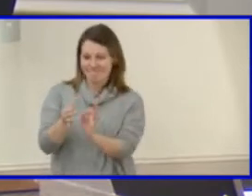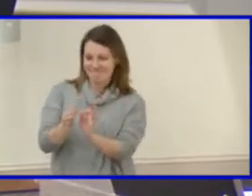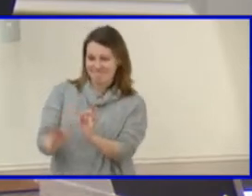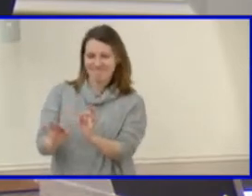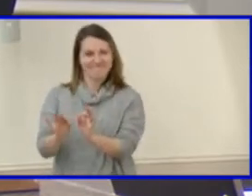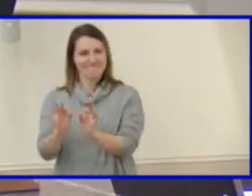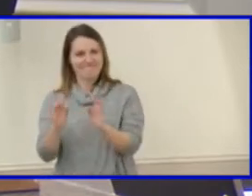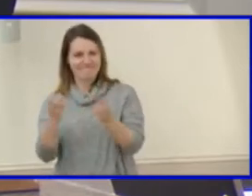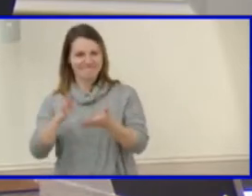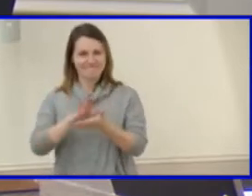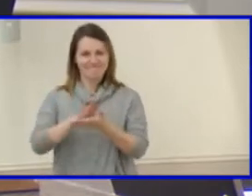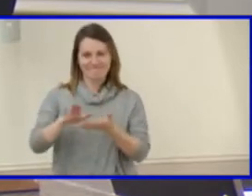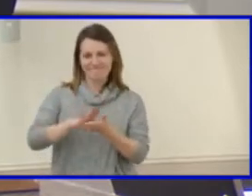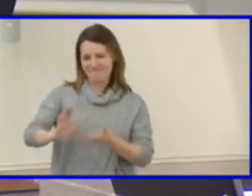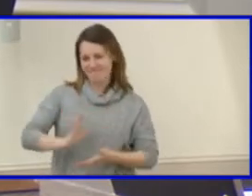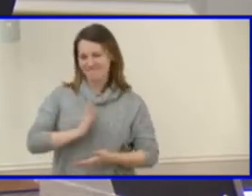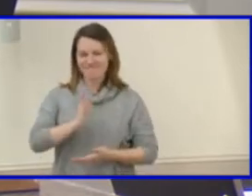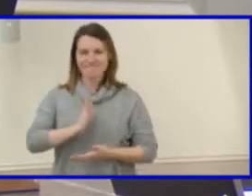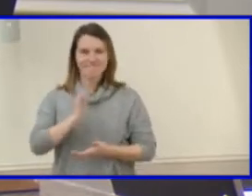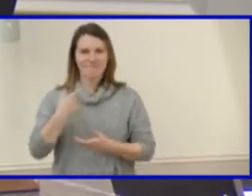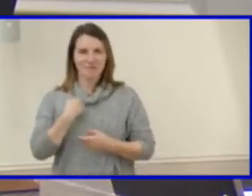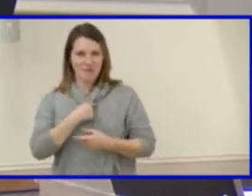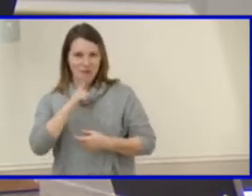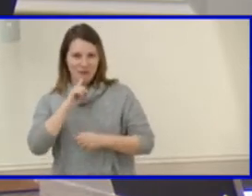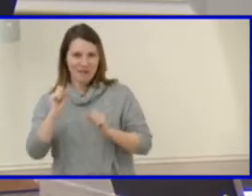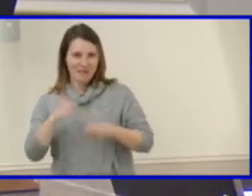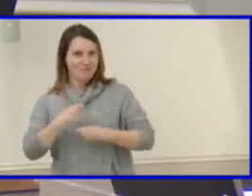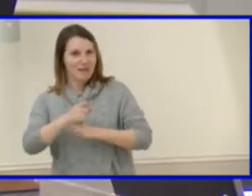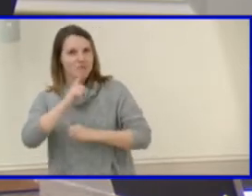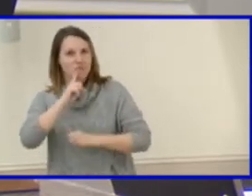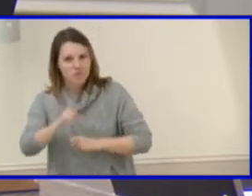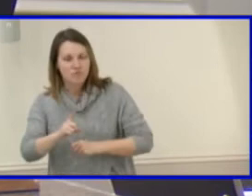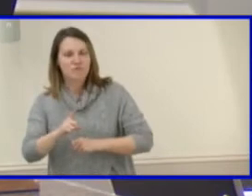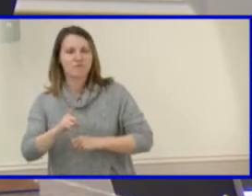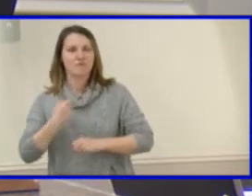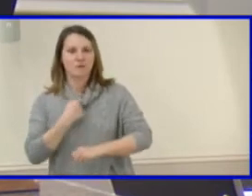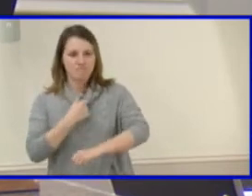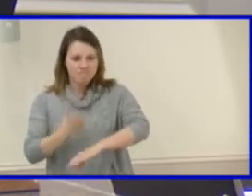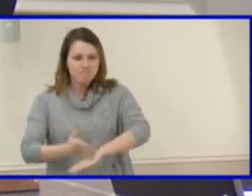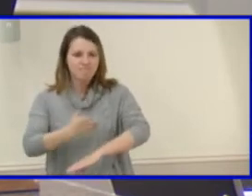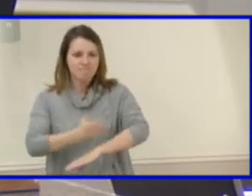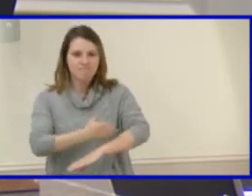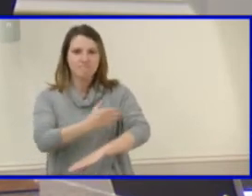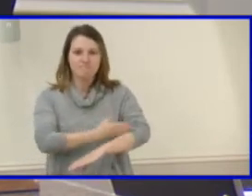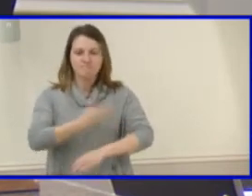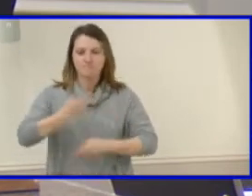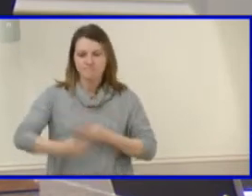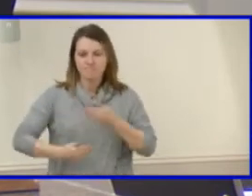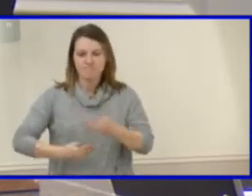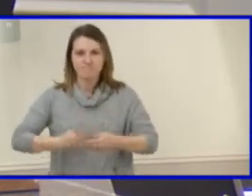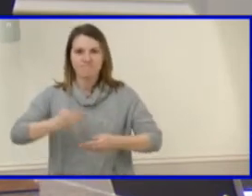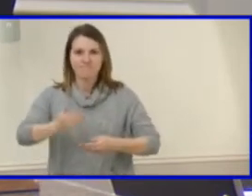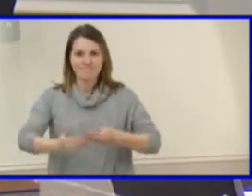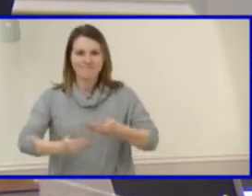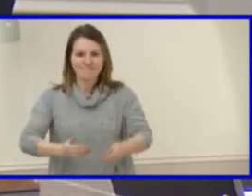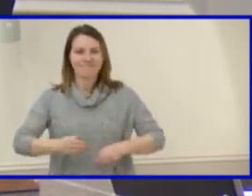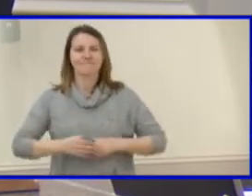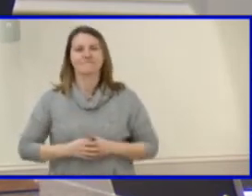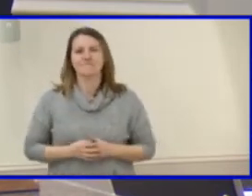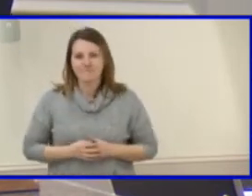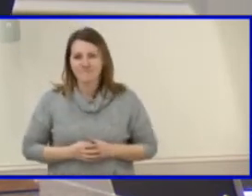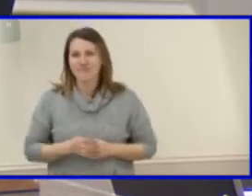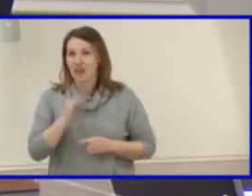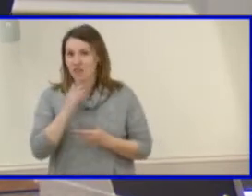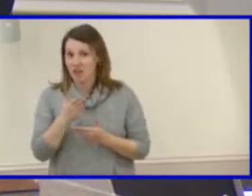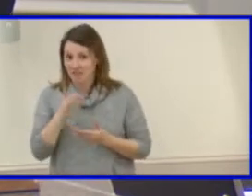up so that we can really make sure we're making progress on those things that repeated themselves, meaning that they